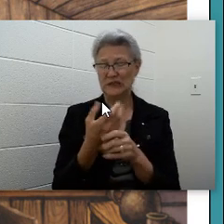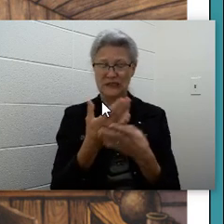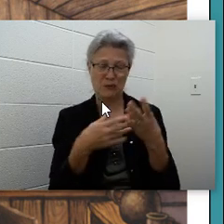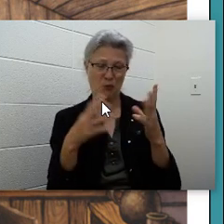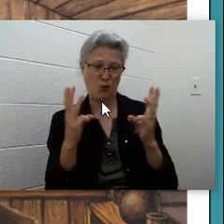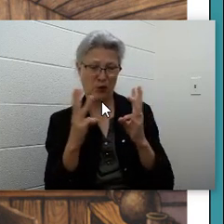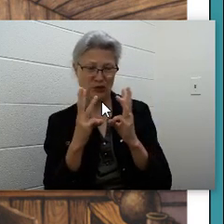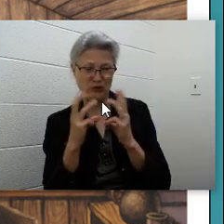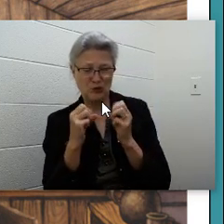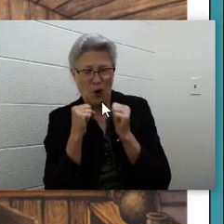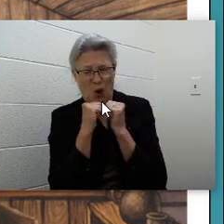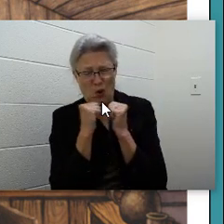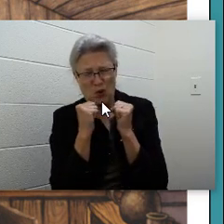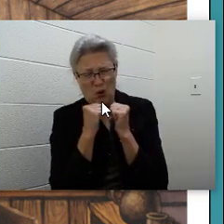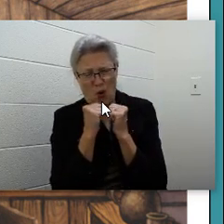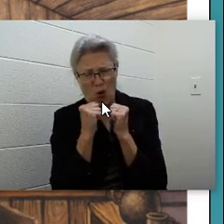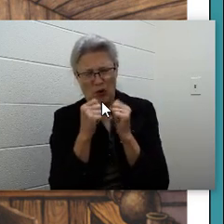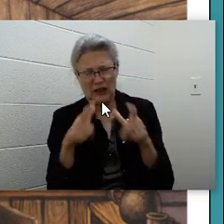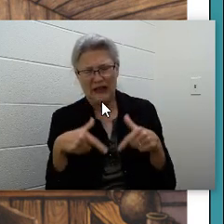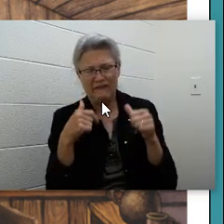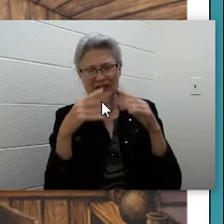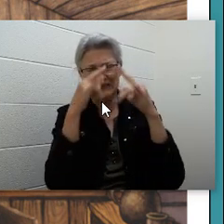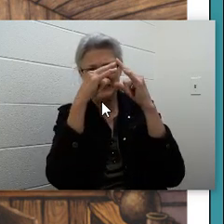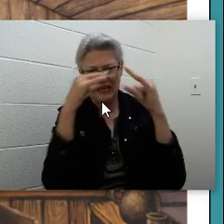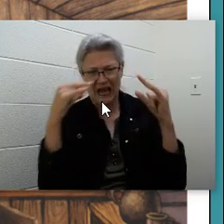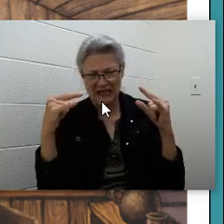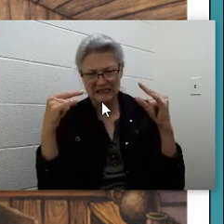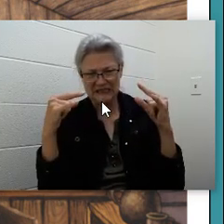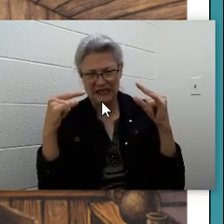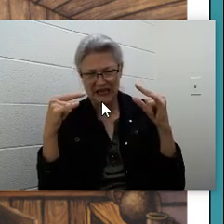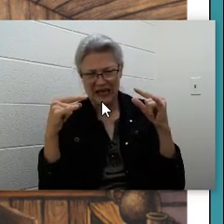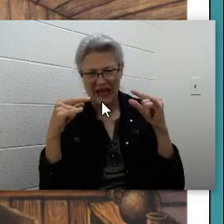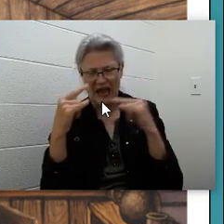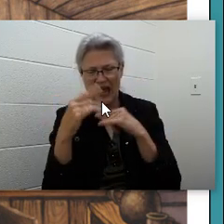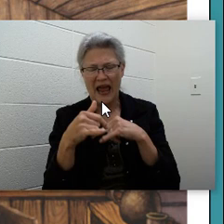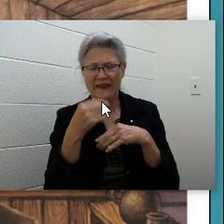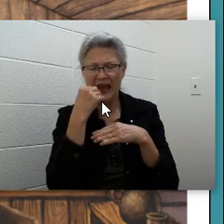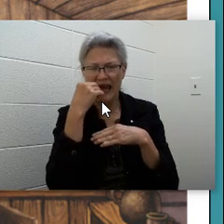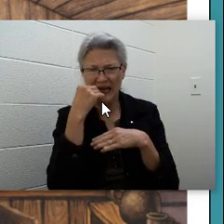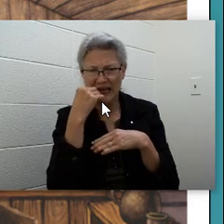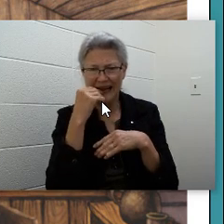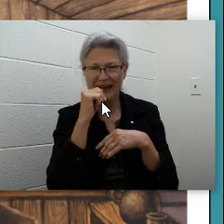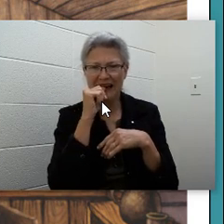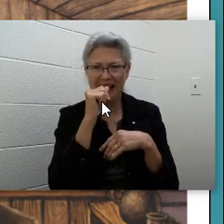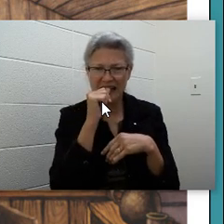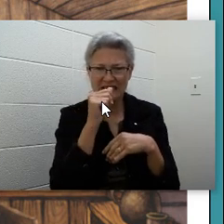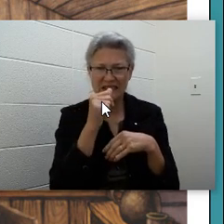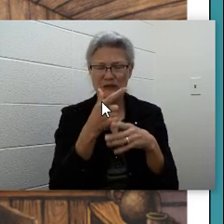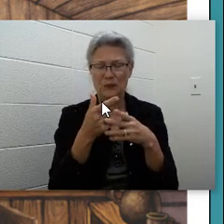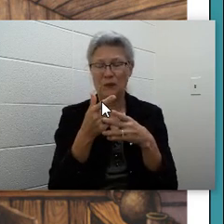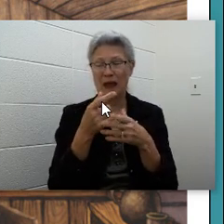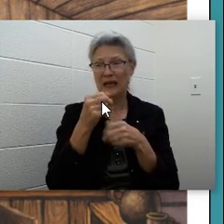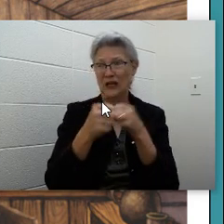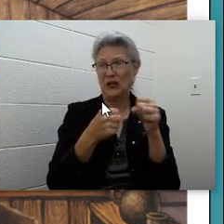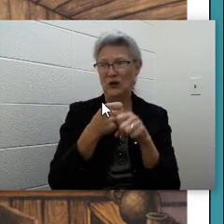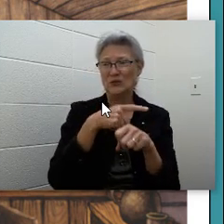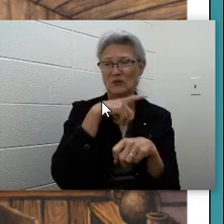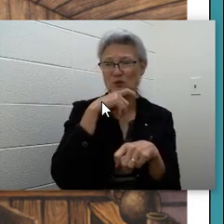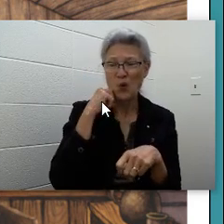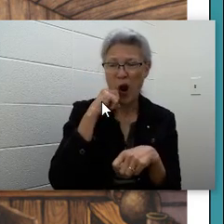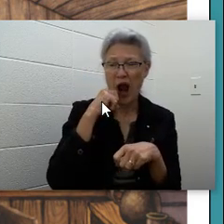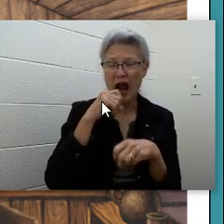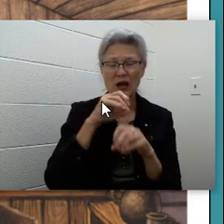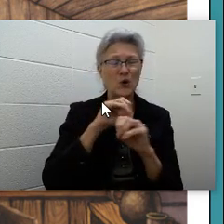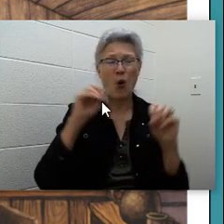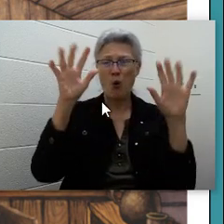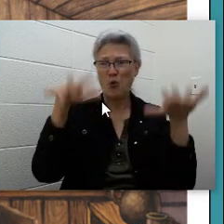shivered intense and ate chopped up roots and shriveled nuts. There had been years of drought and plagues of tomato